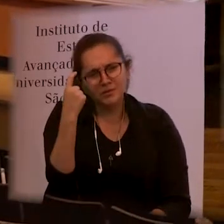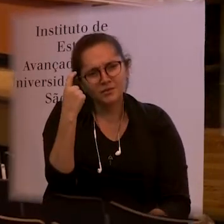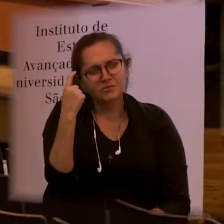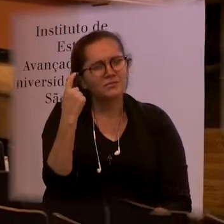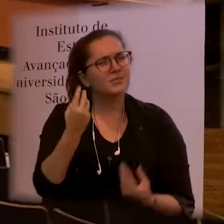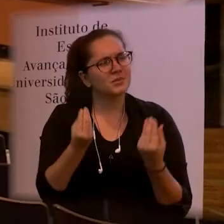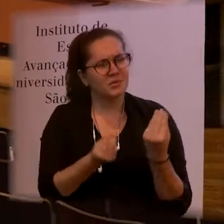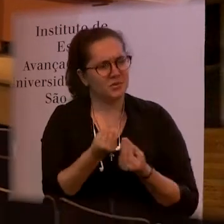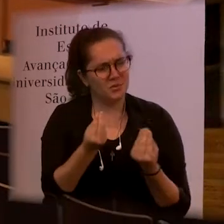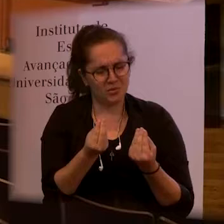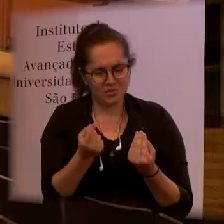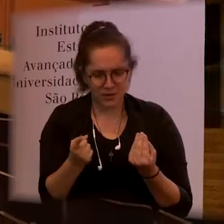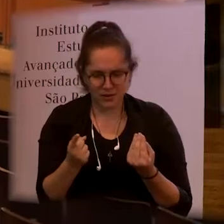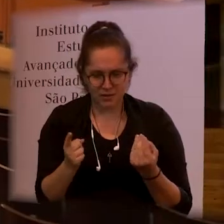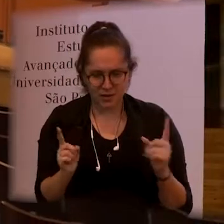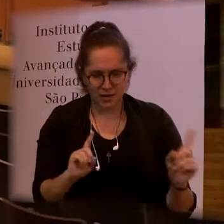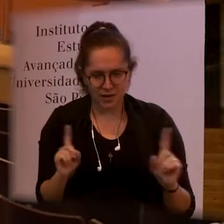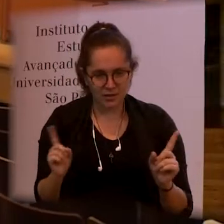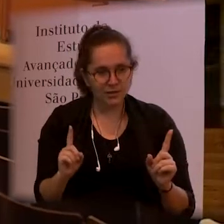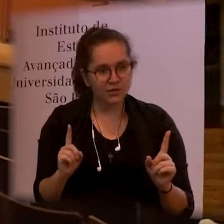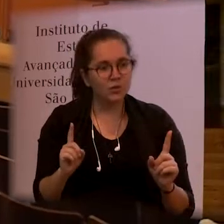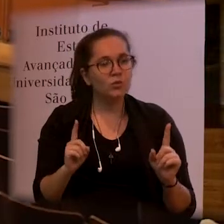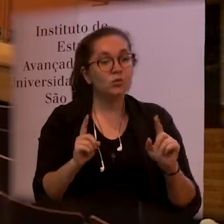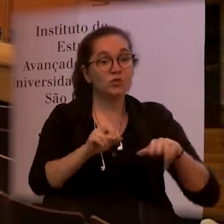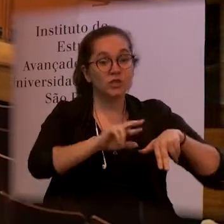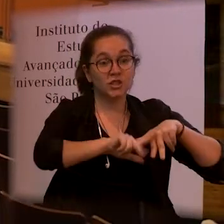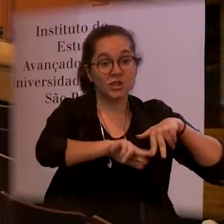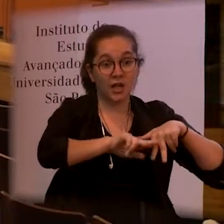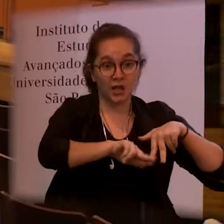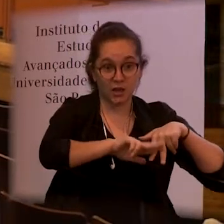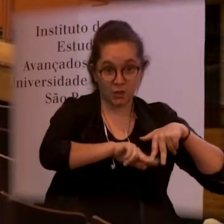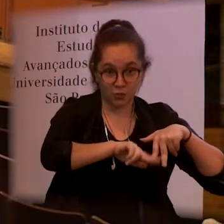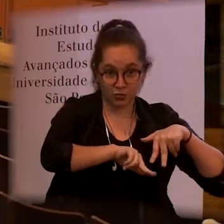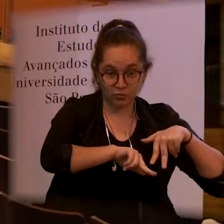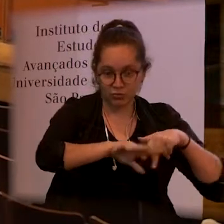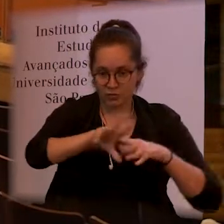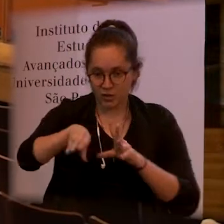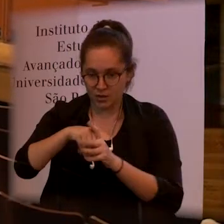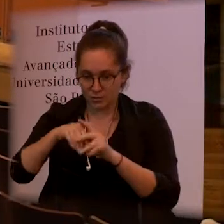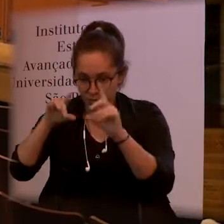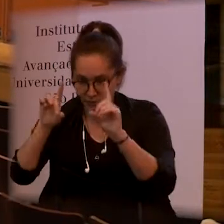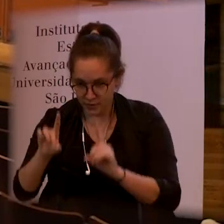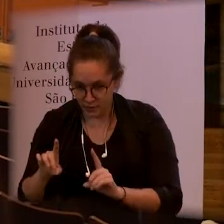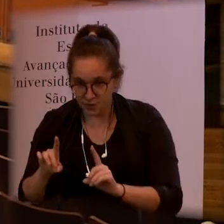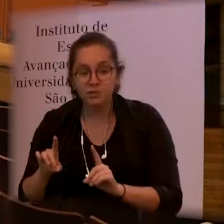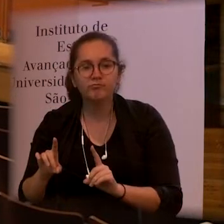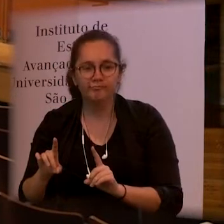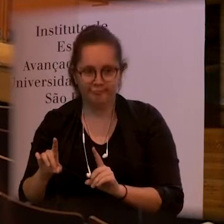how would be the question the matter of the gender and